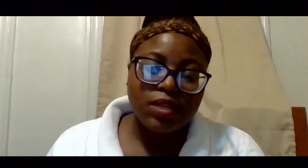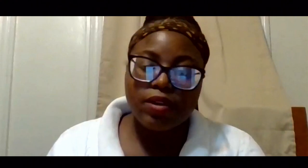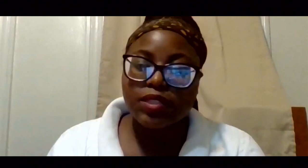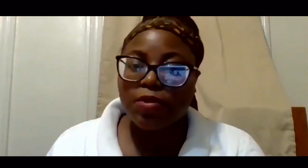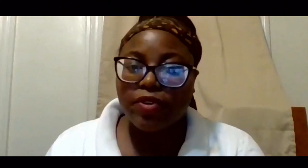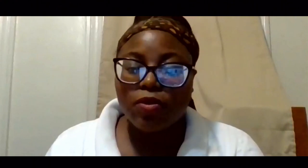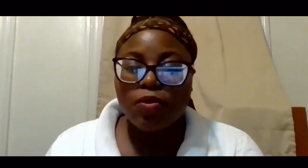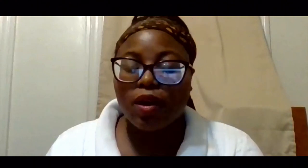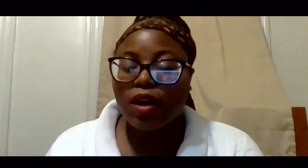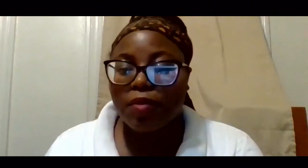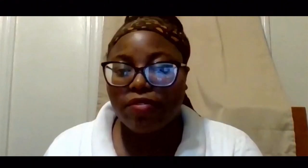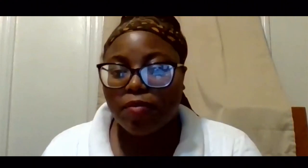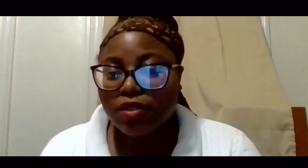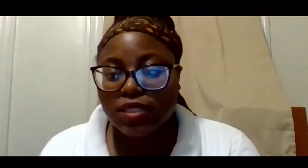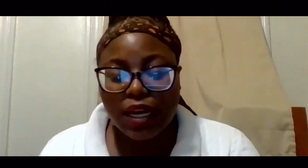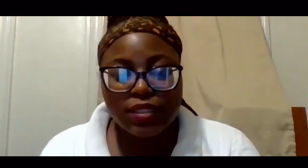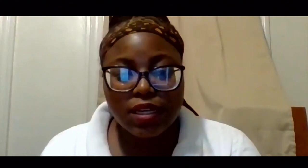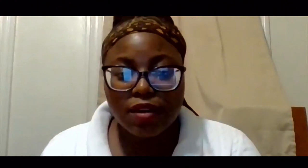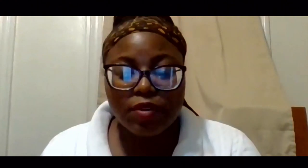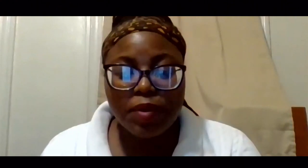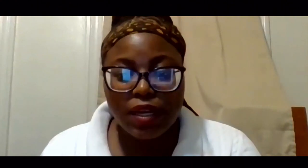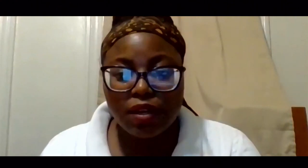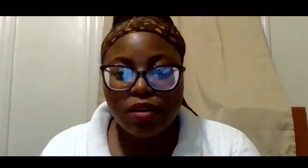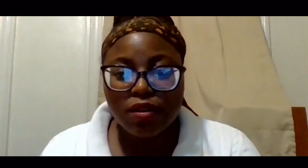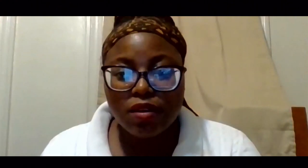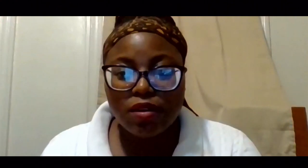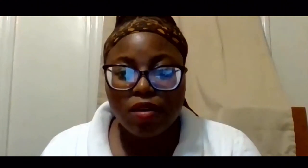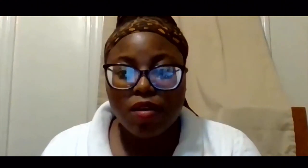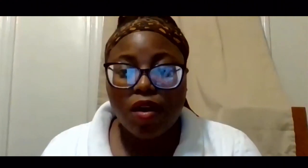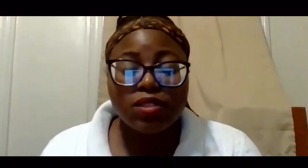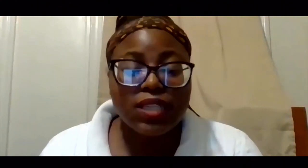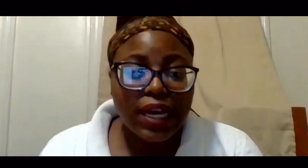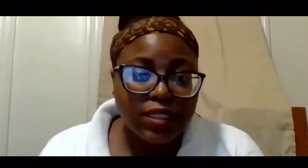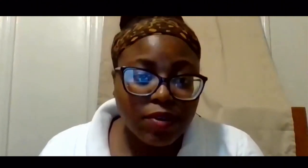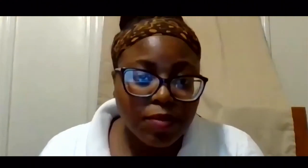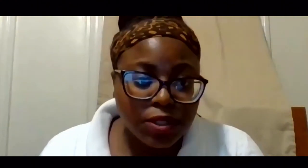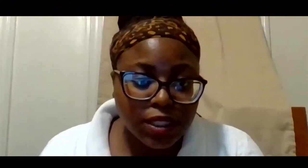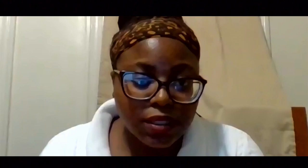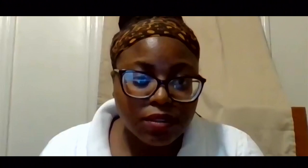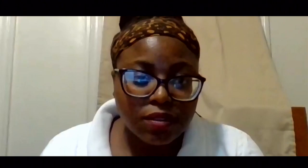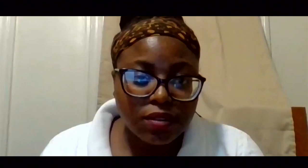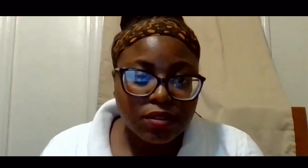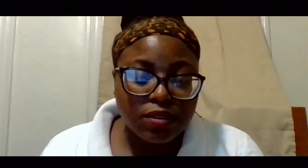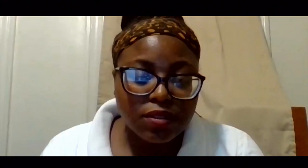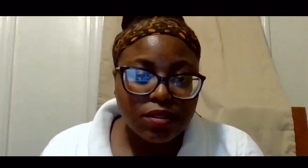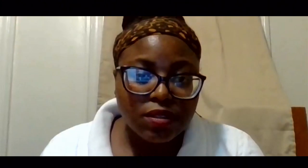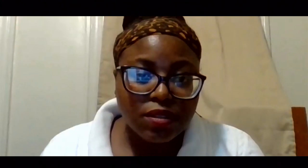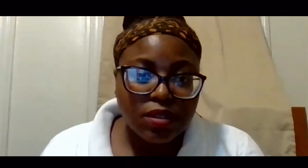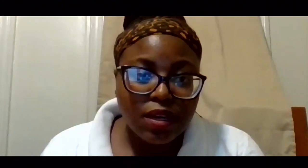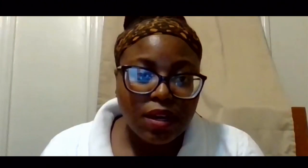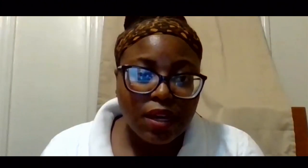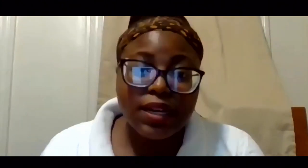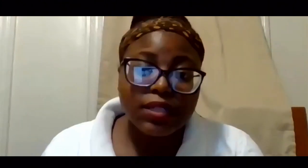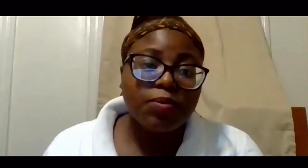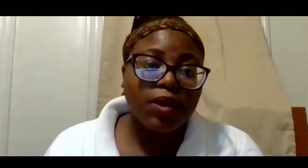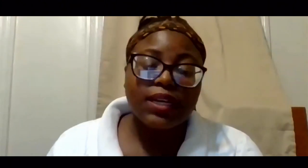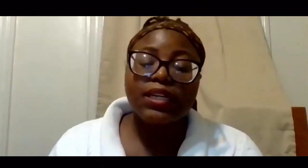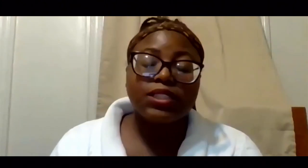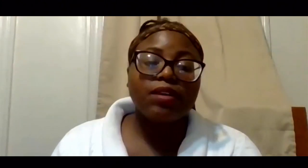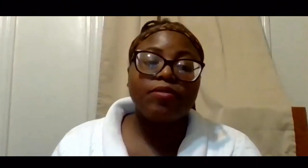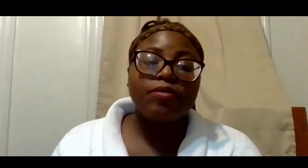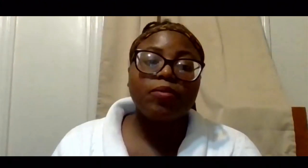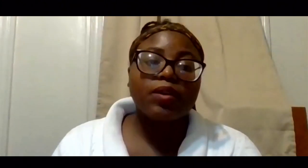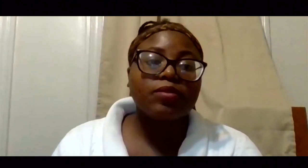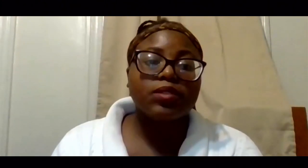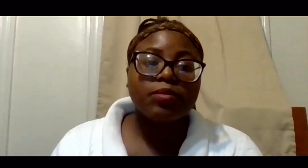There are some of you who are coming from all sides of opinion, all sides of emotion. And guess what?